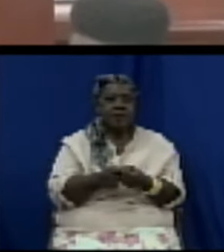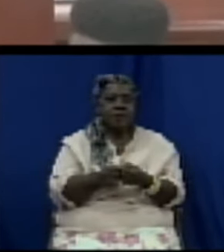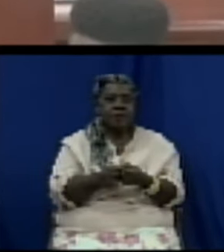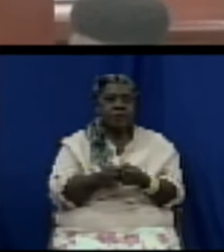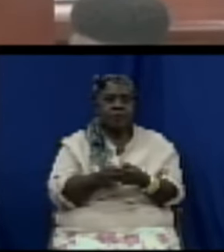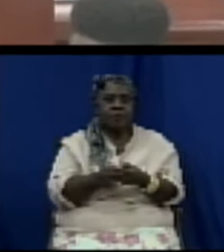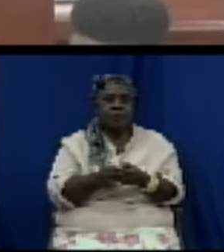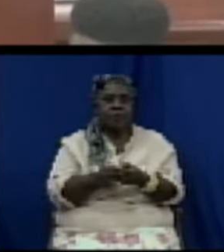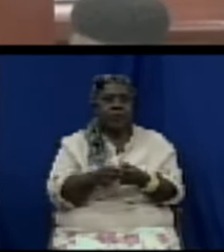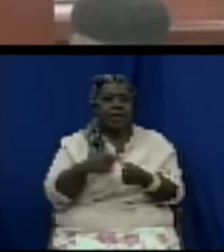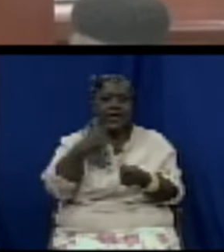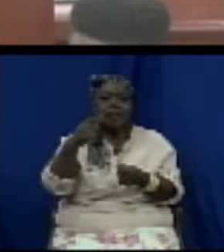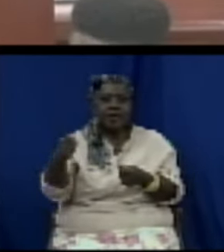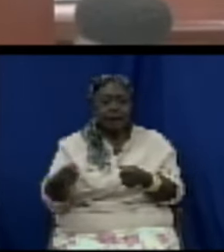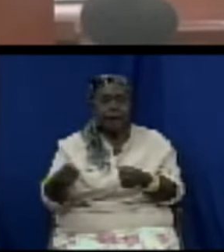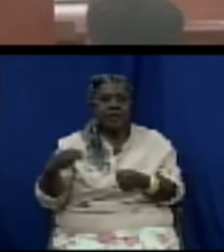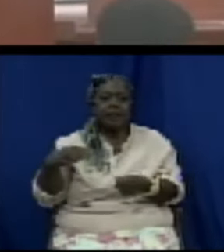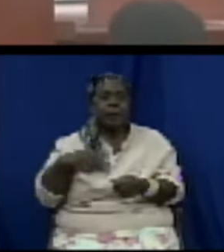Statements by ministers.